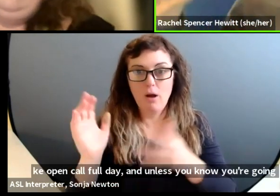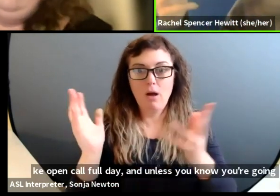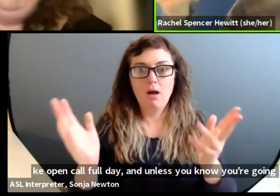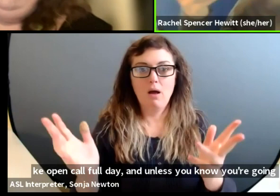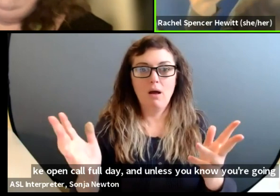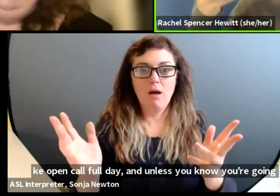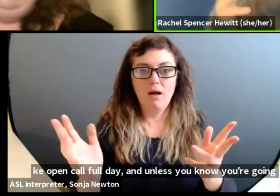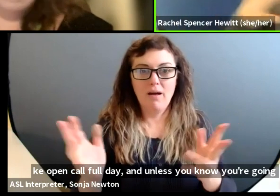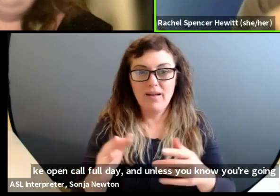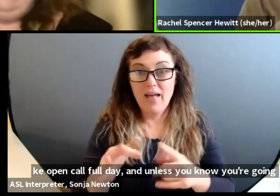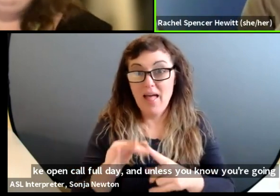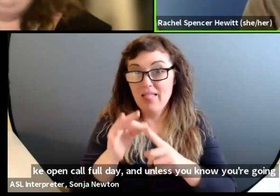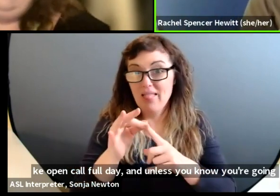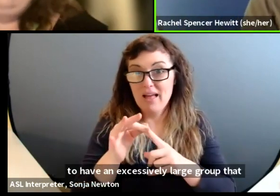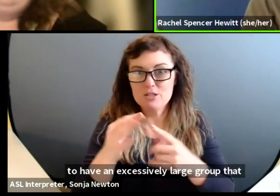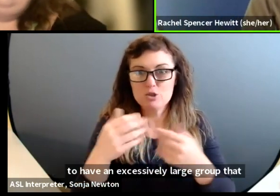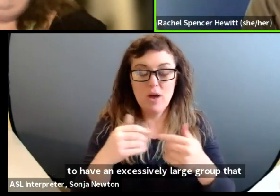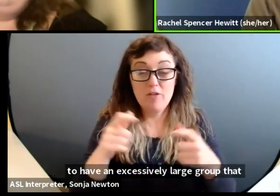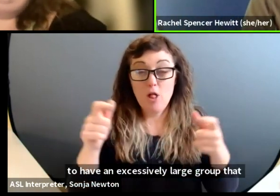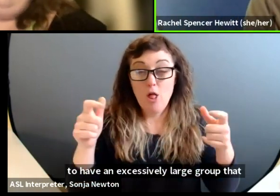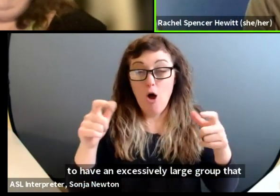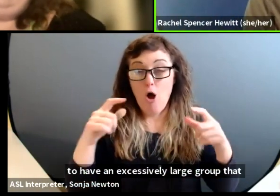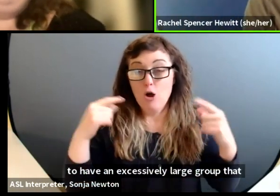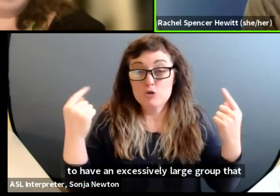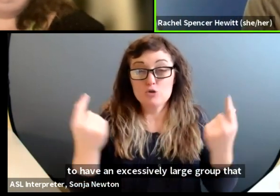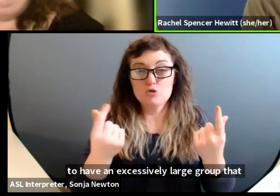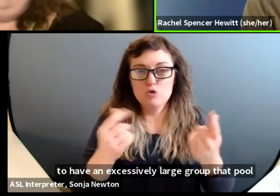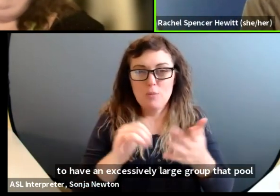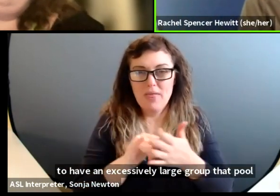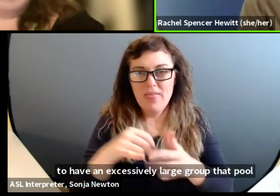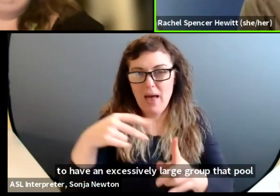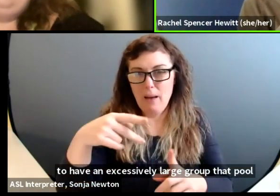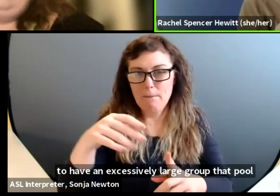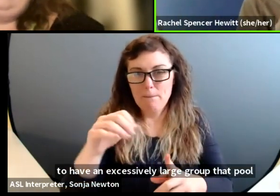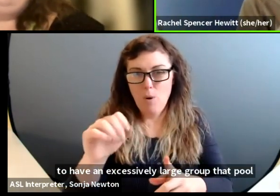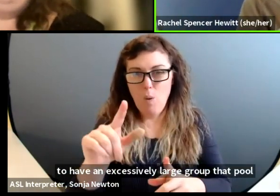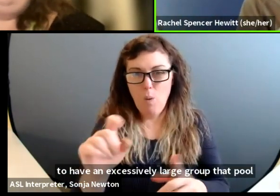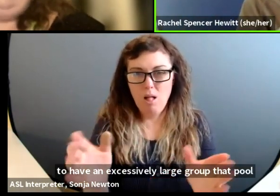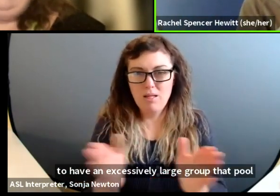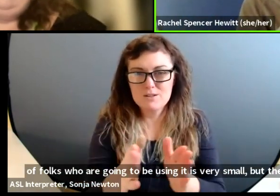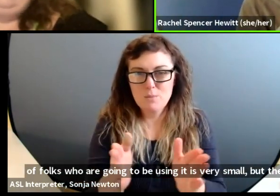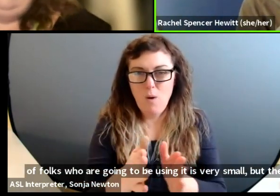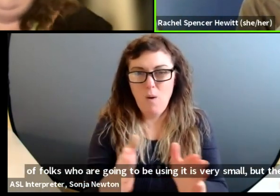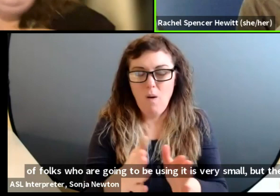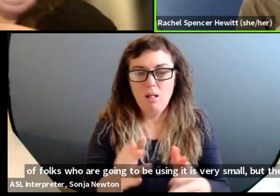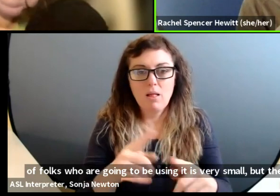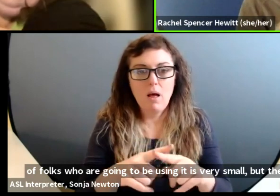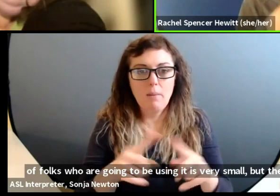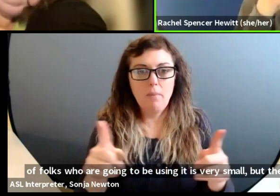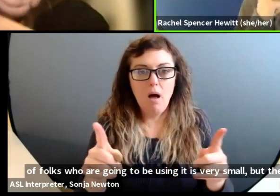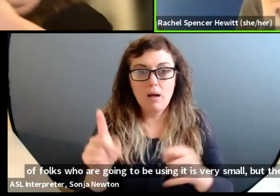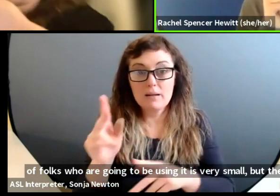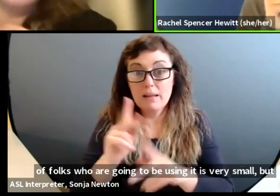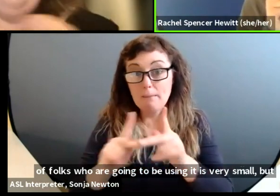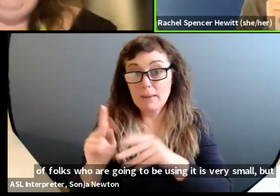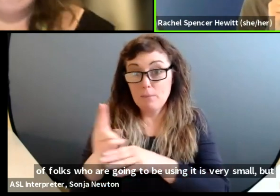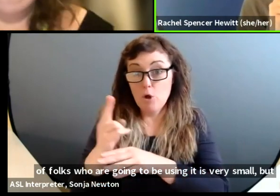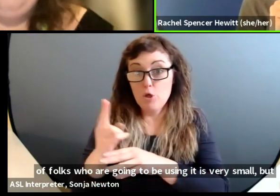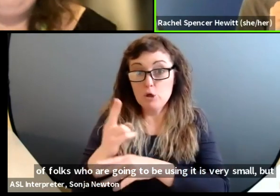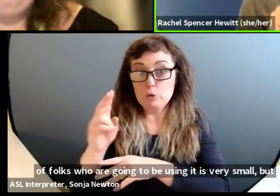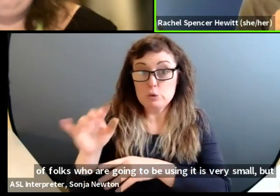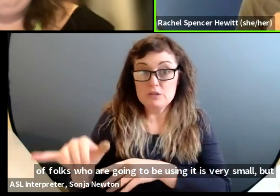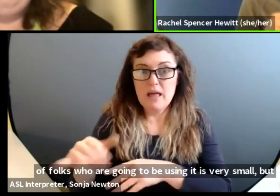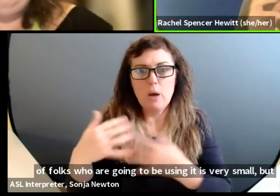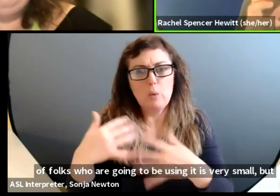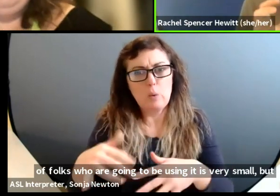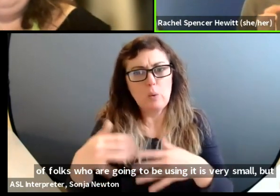excessively large group, that pool of folks who are going to be using it is very small, but the folks who use it, it will be the game changer for them.